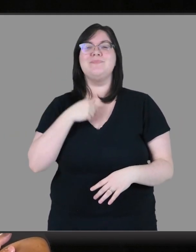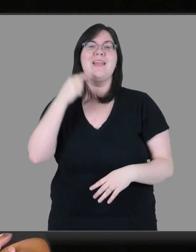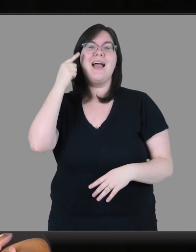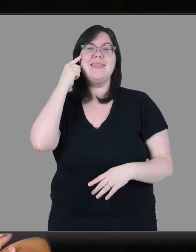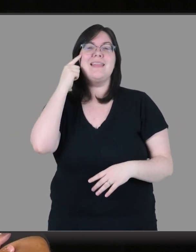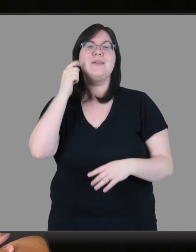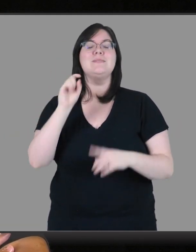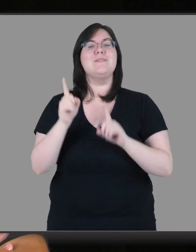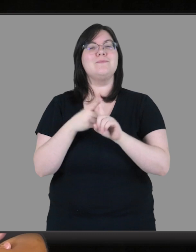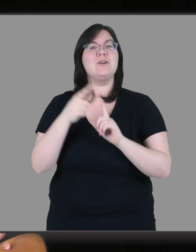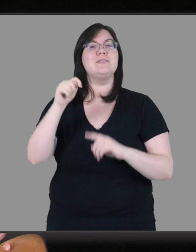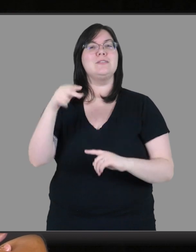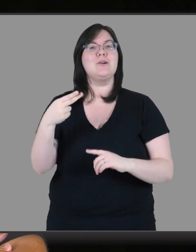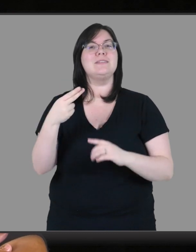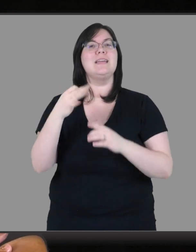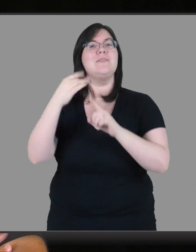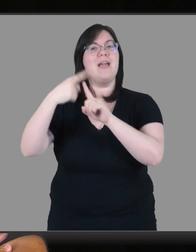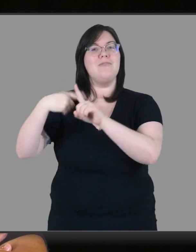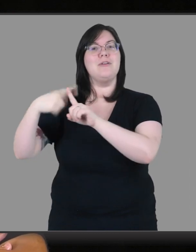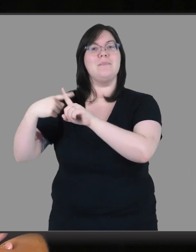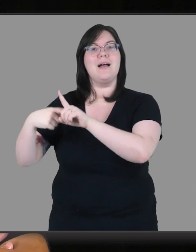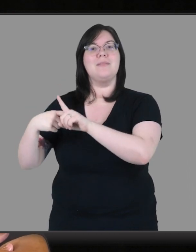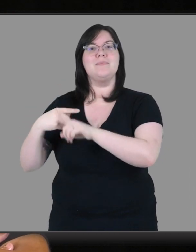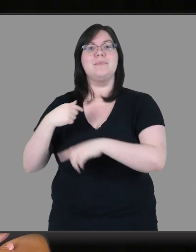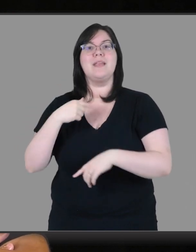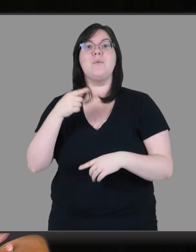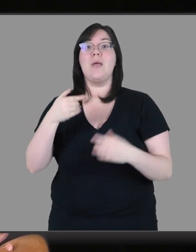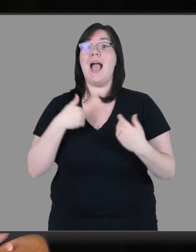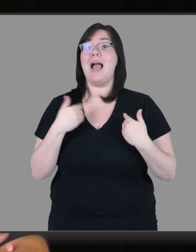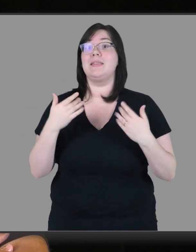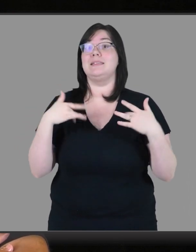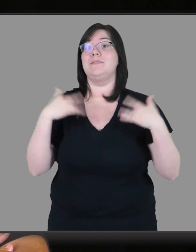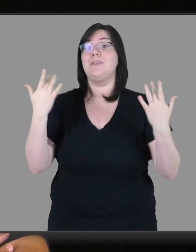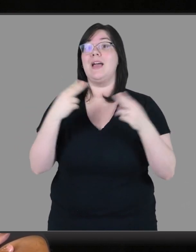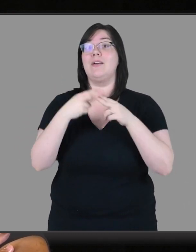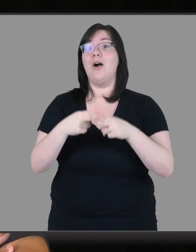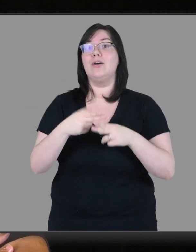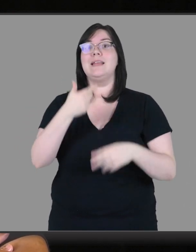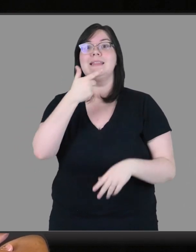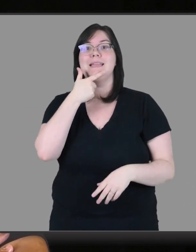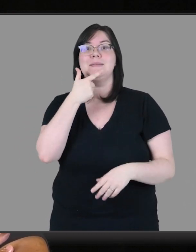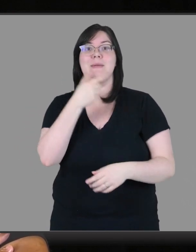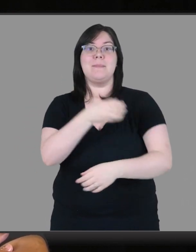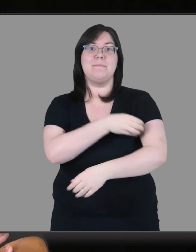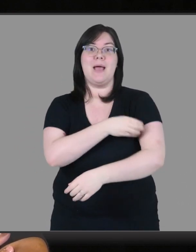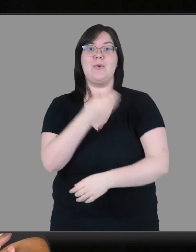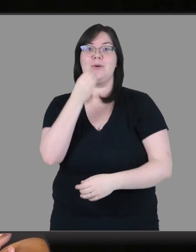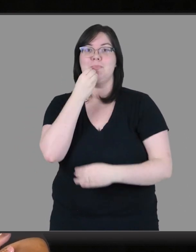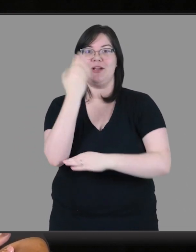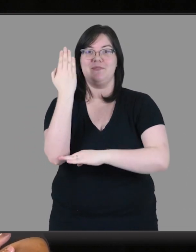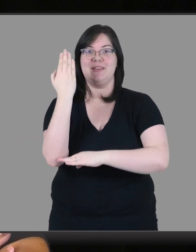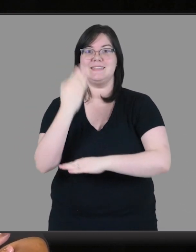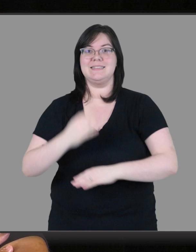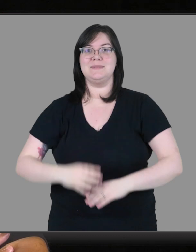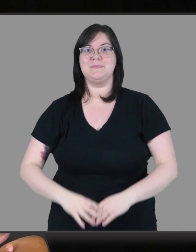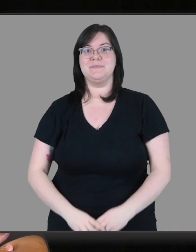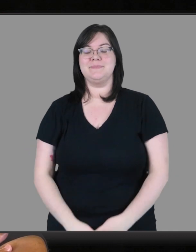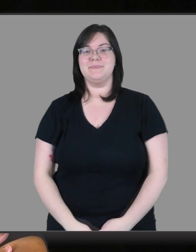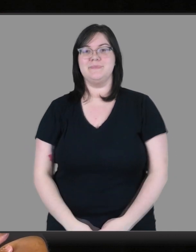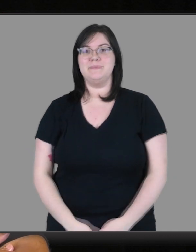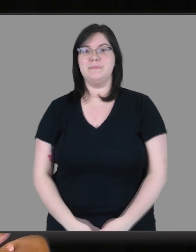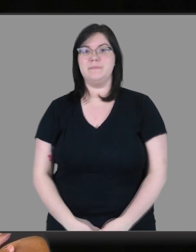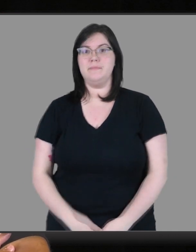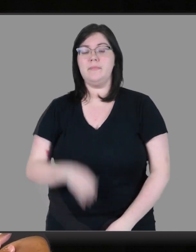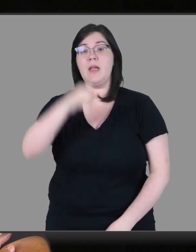the first Thursday of every month we had this event called the Lesbian Power Breakfast.